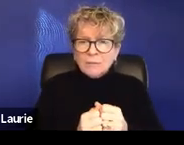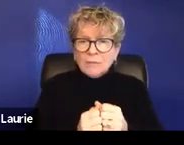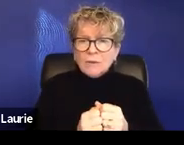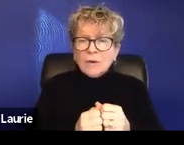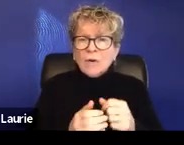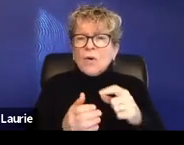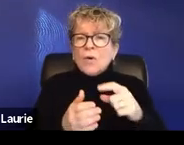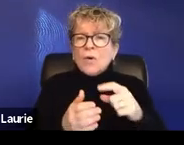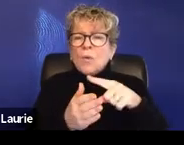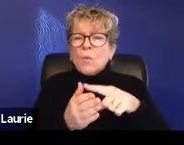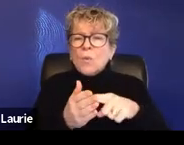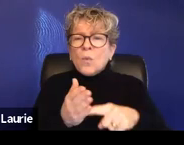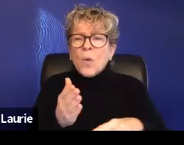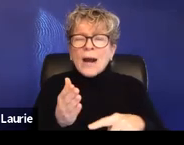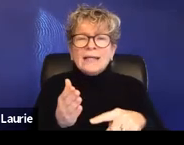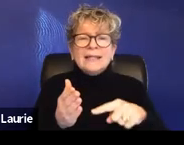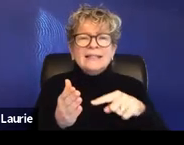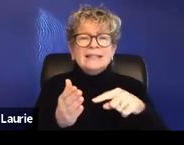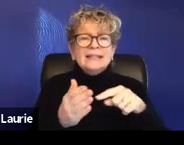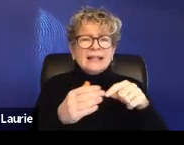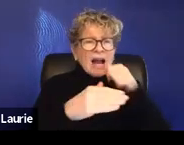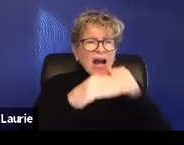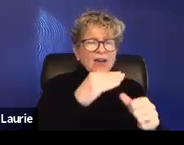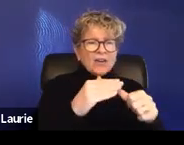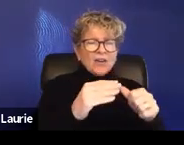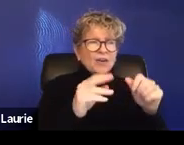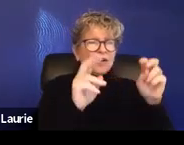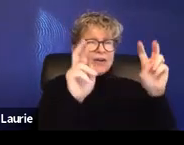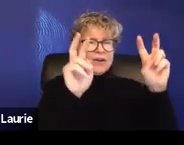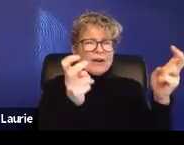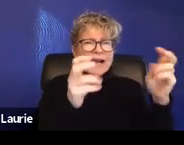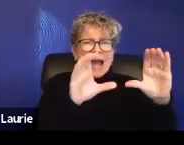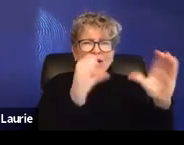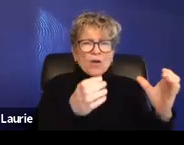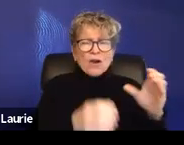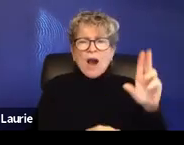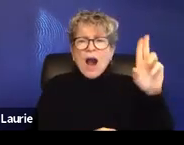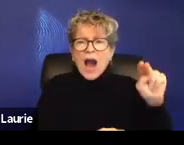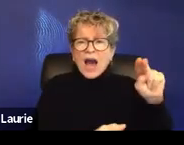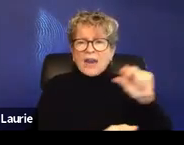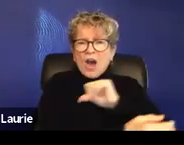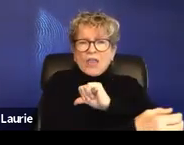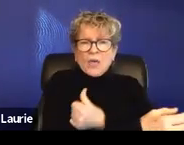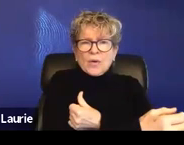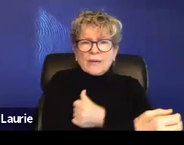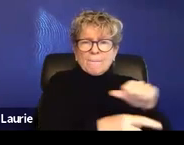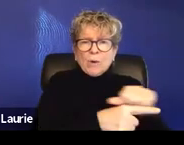under unauthorized practice of law and what does not. Um, we are as field sees approaches, uh,